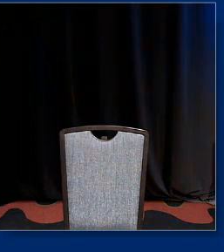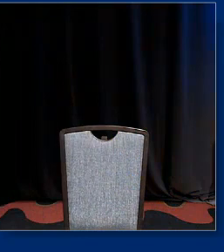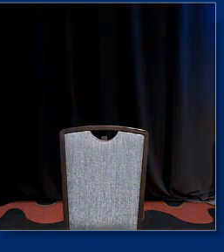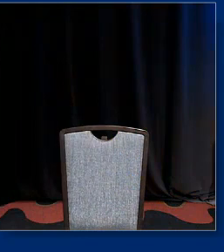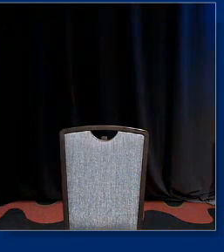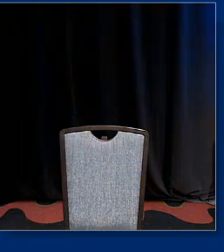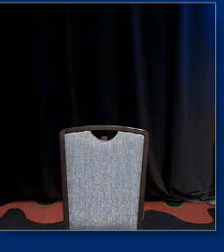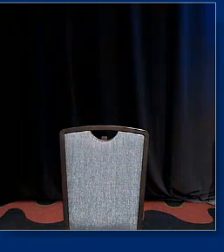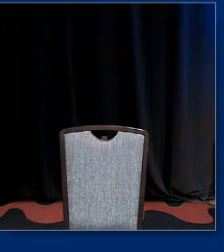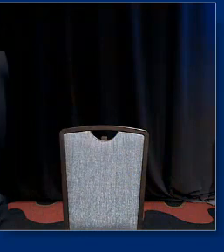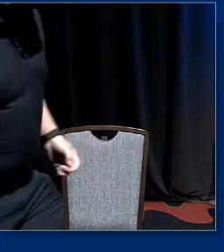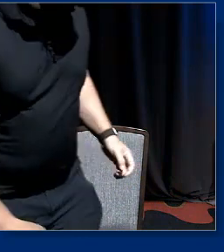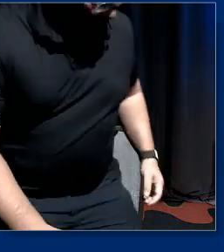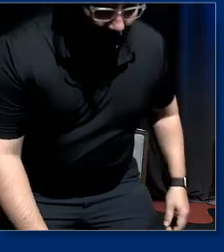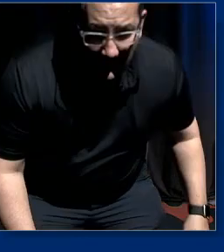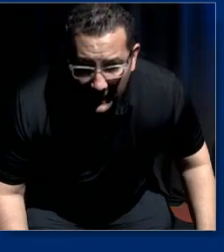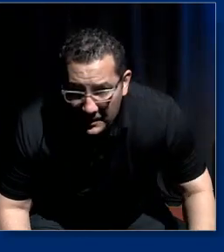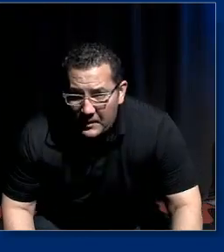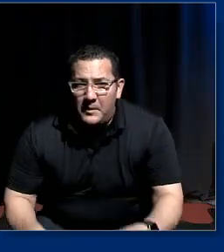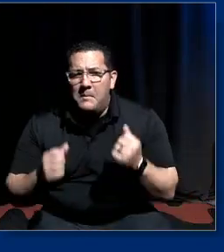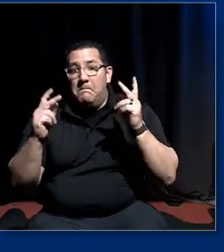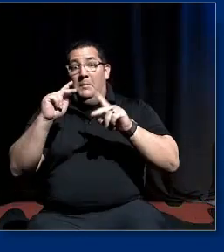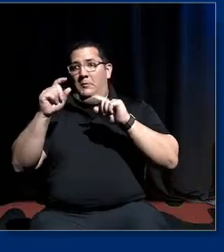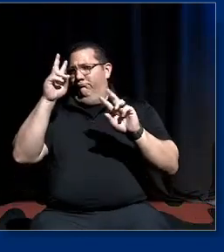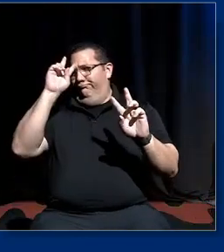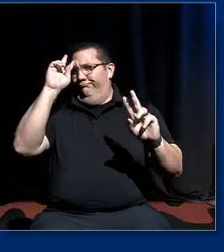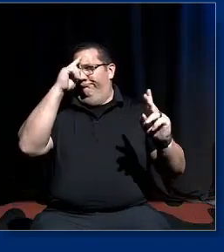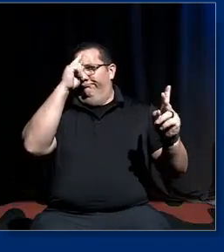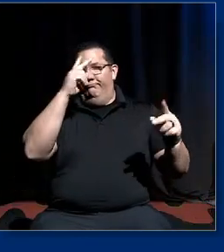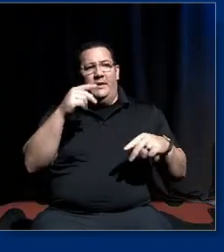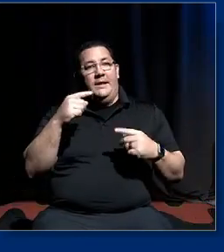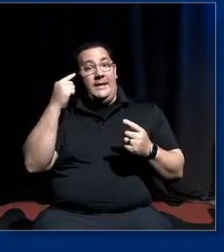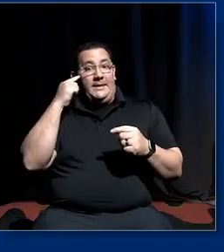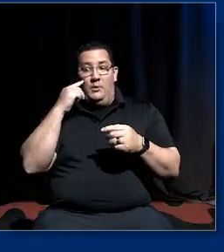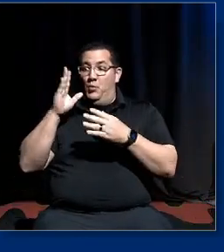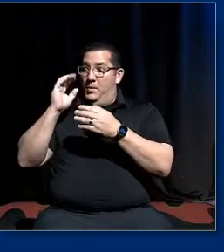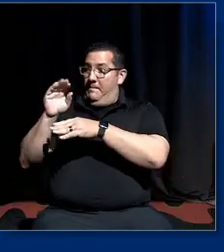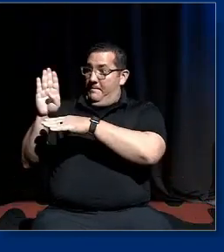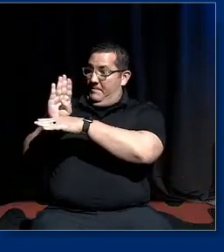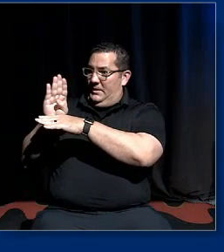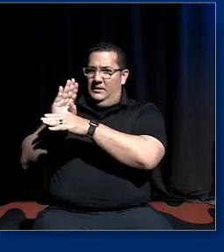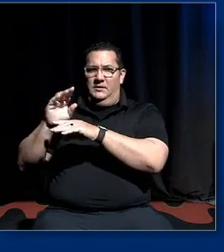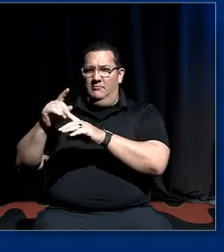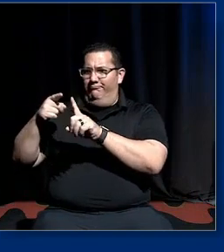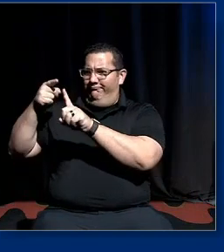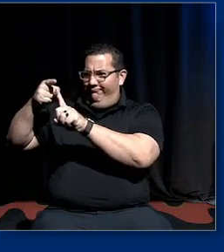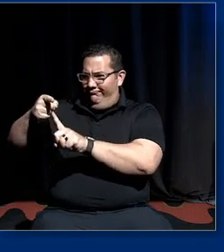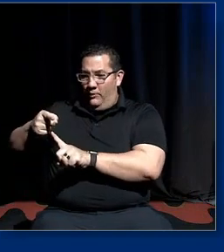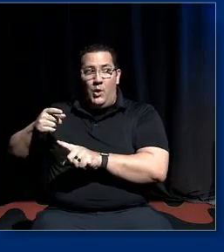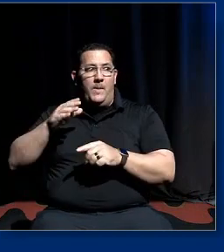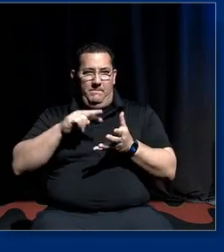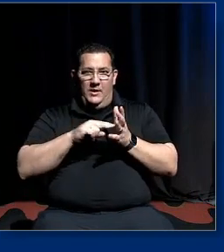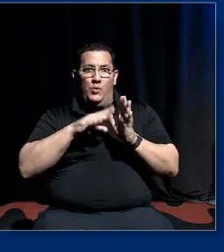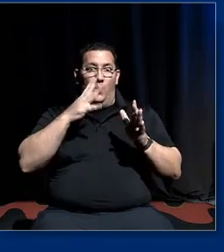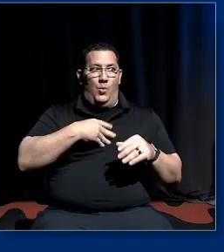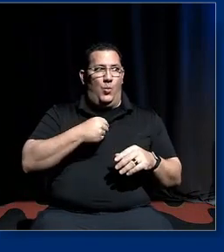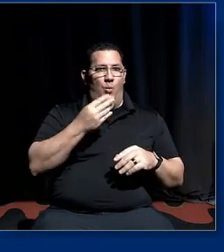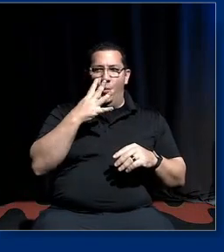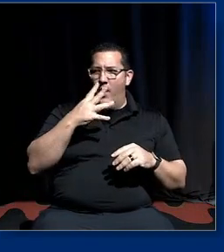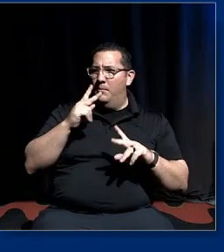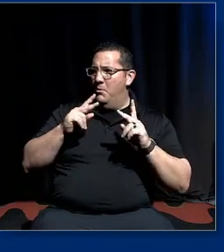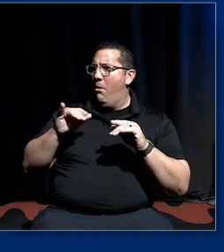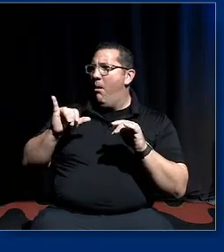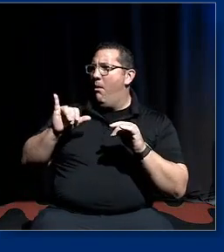business case for anti-racism and whites will get on board that's not what derek bell's talking about as you know derek bell's talking about well